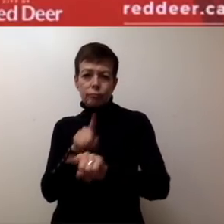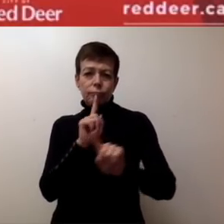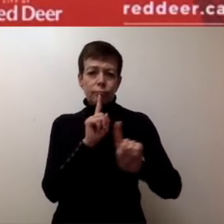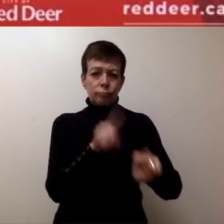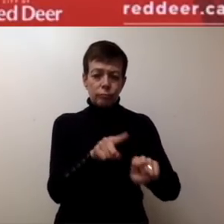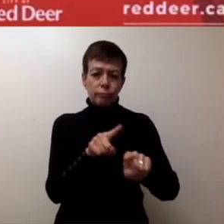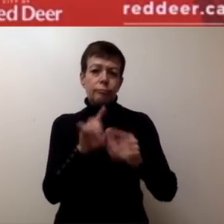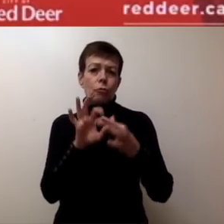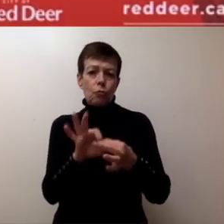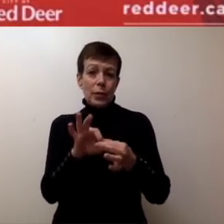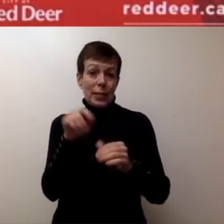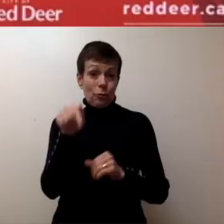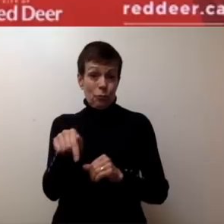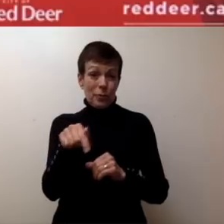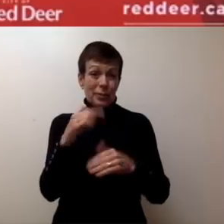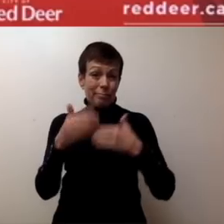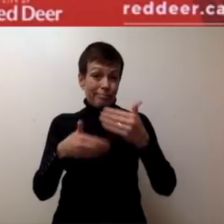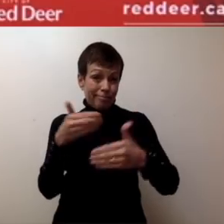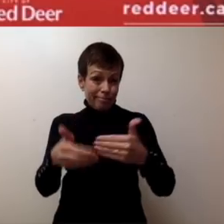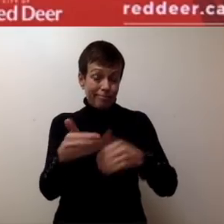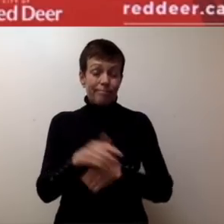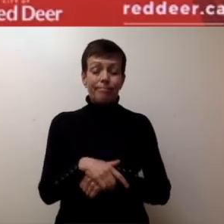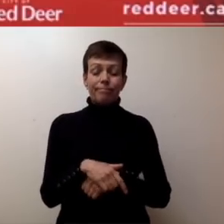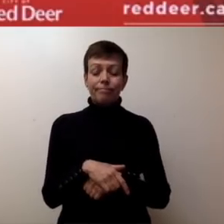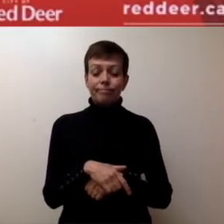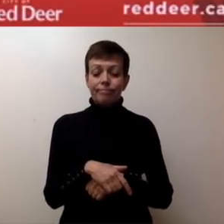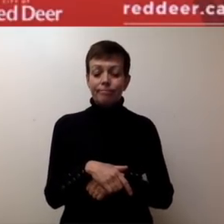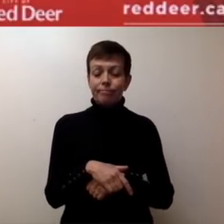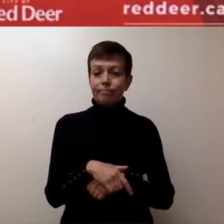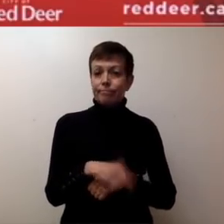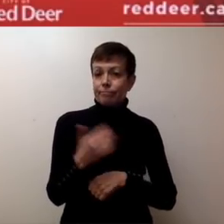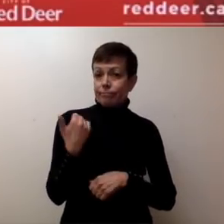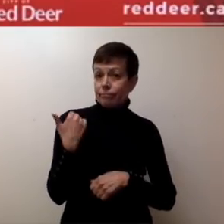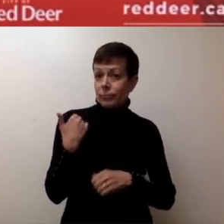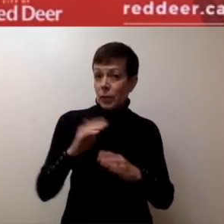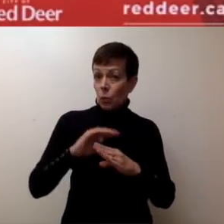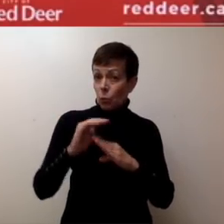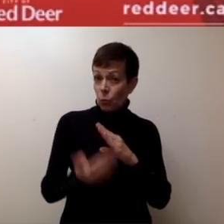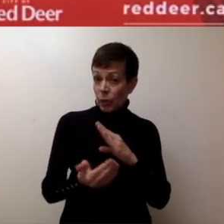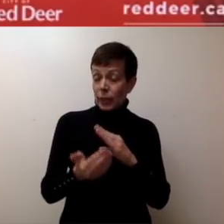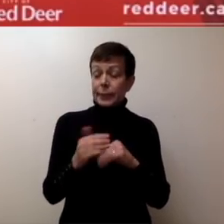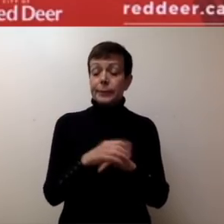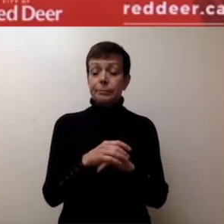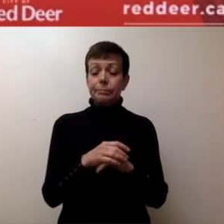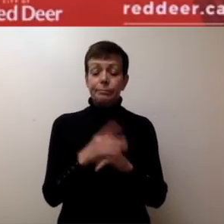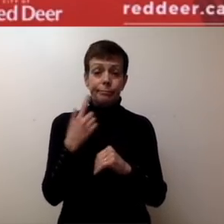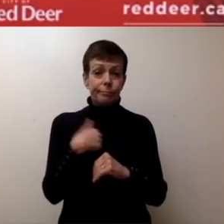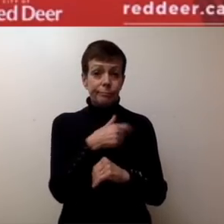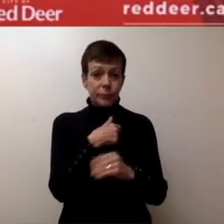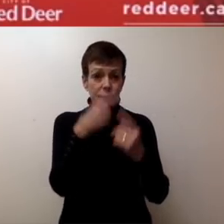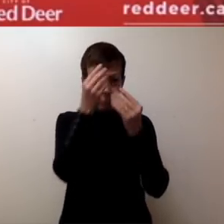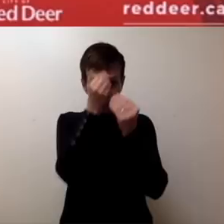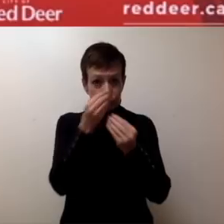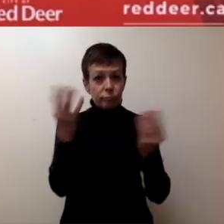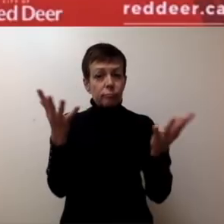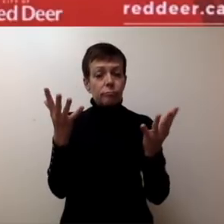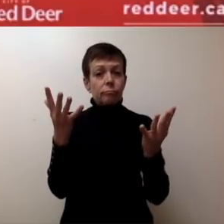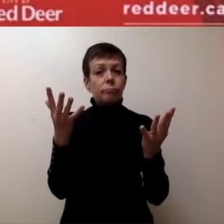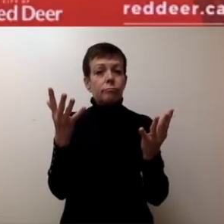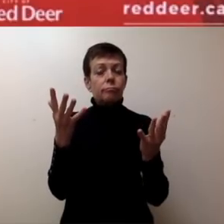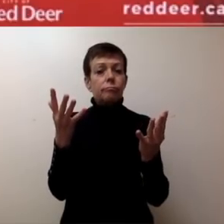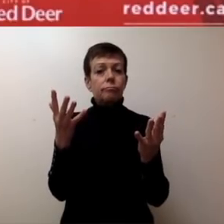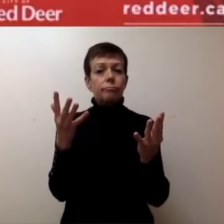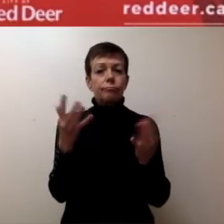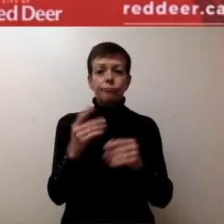previous community briefings. As noted on the weekend, there have been adjustments to the delivery, rather, of